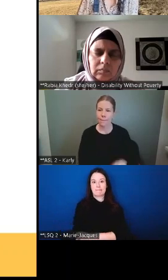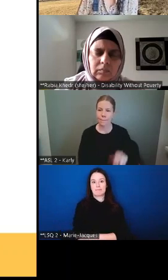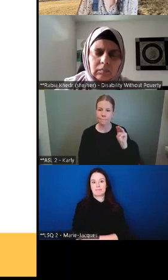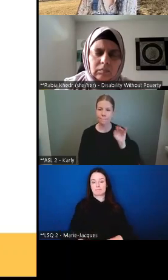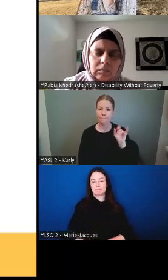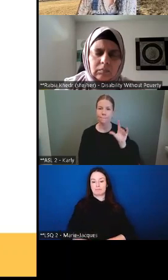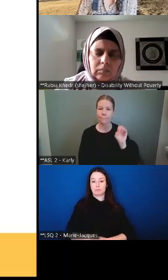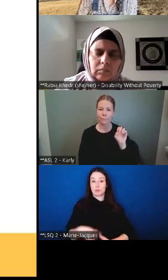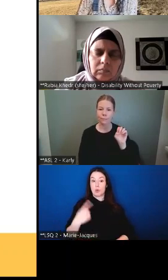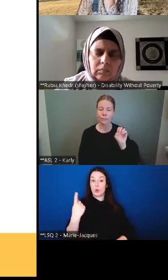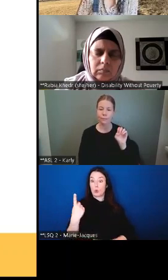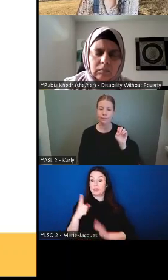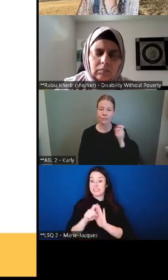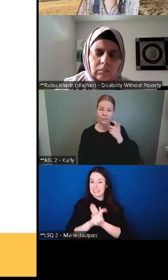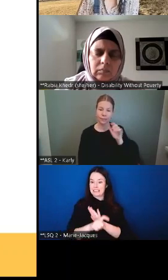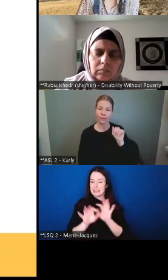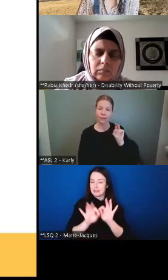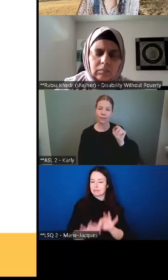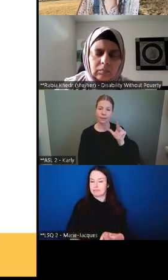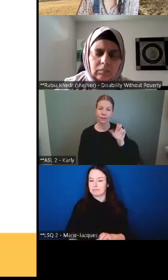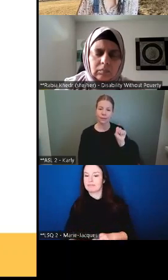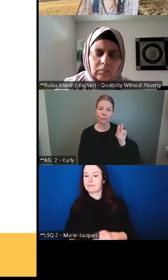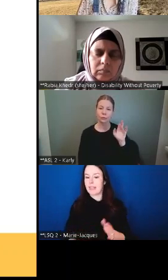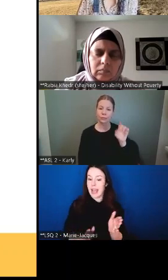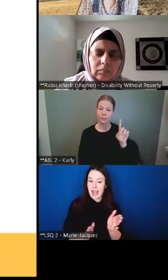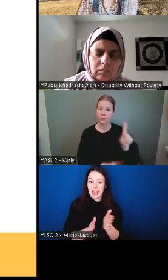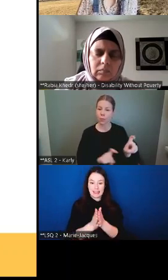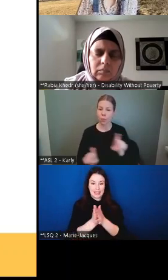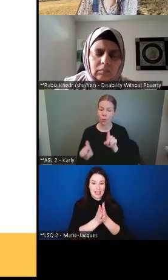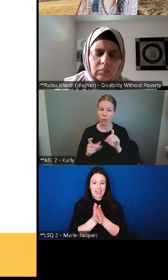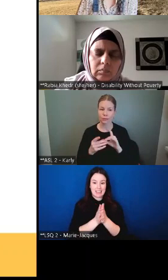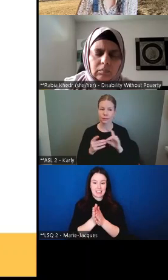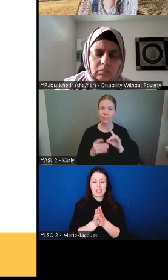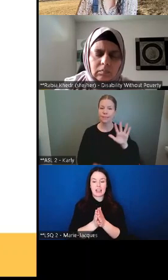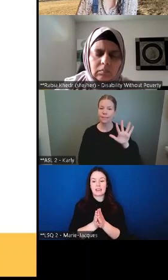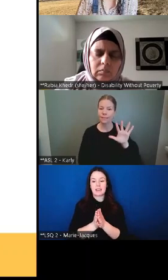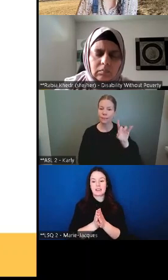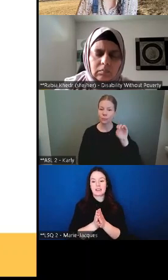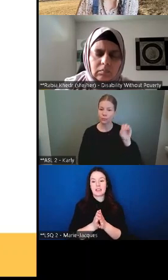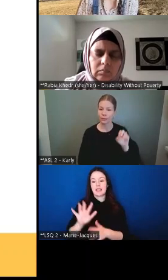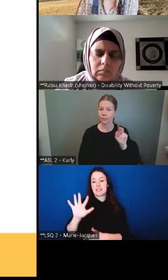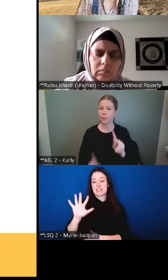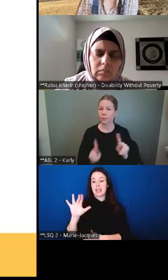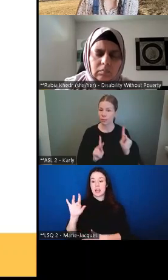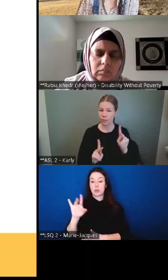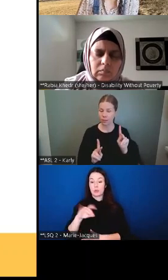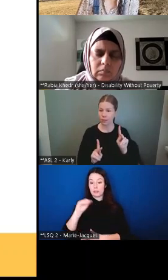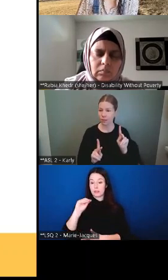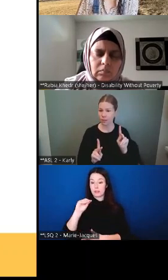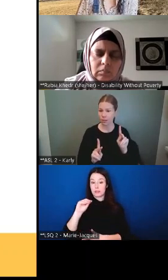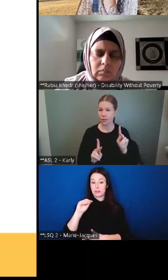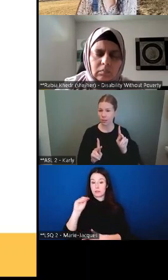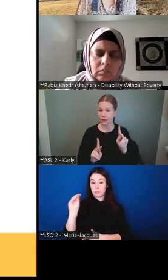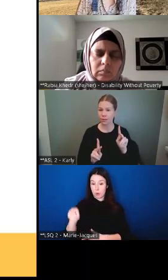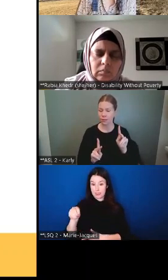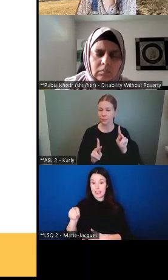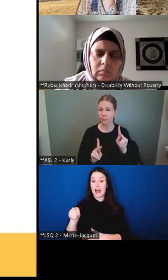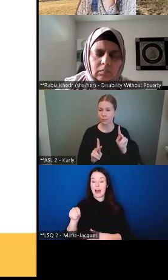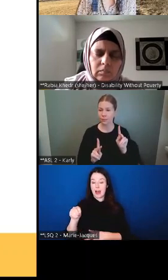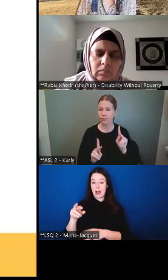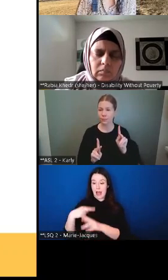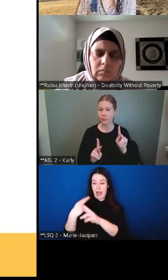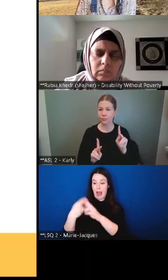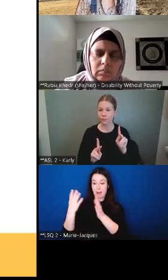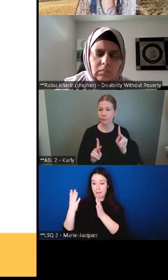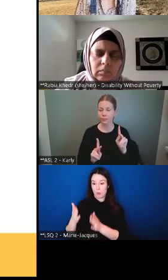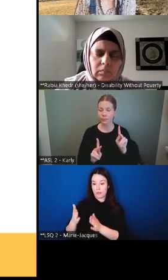poll 58 of people and it was again cut covered a pretty much the same um